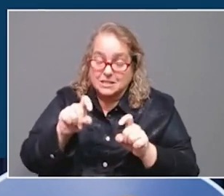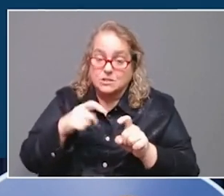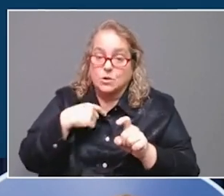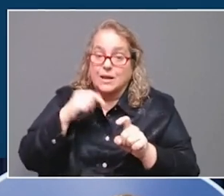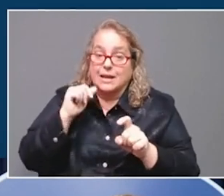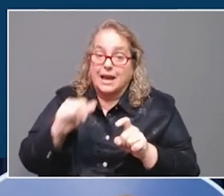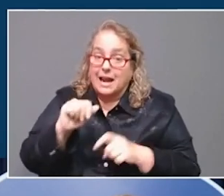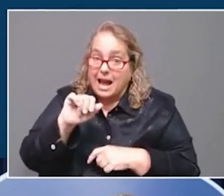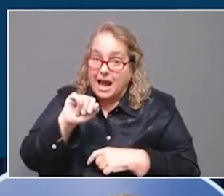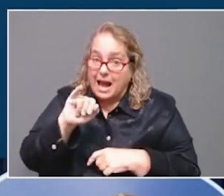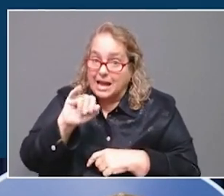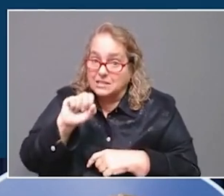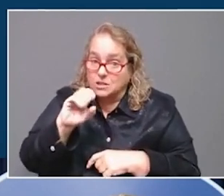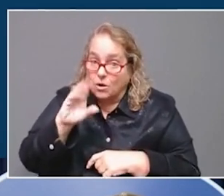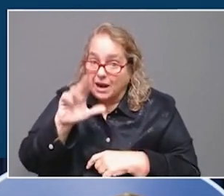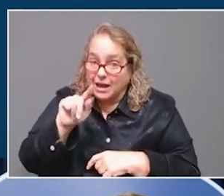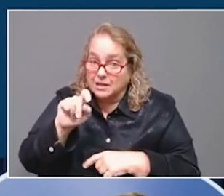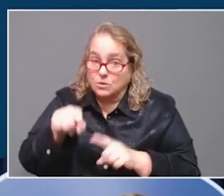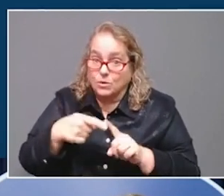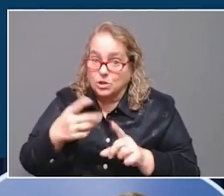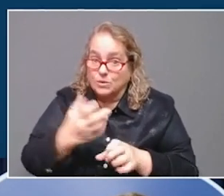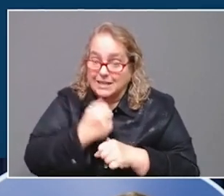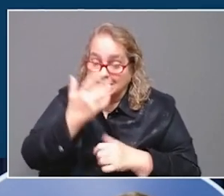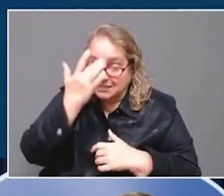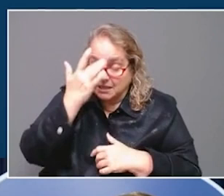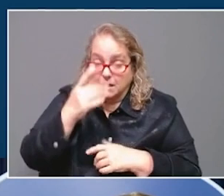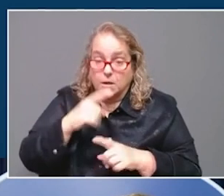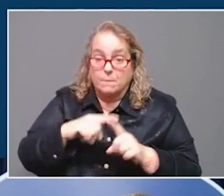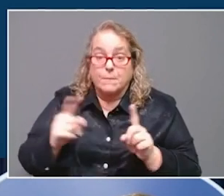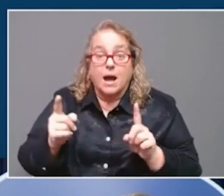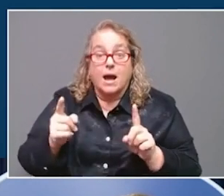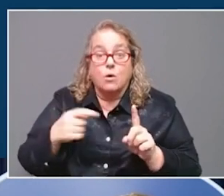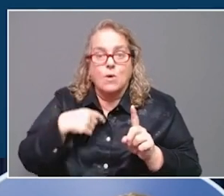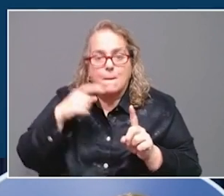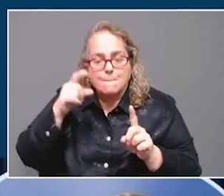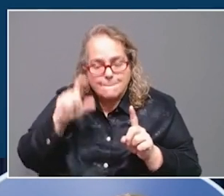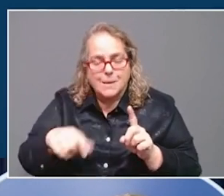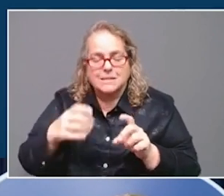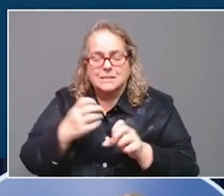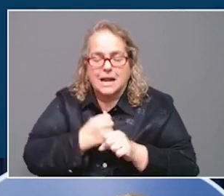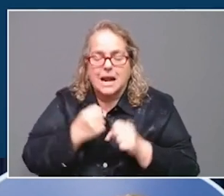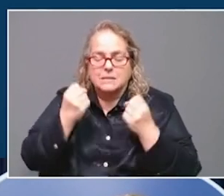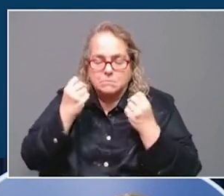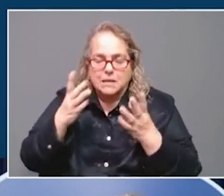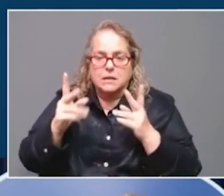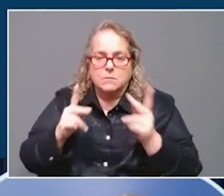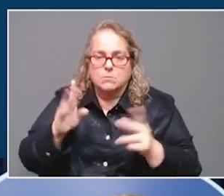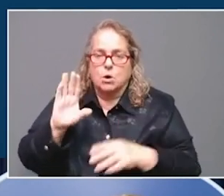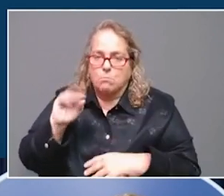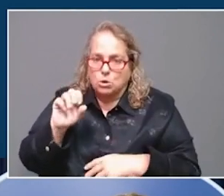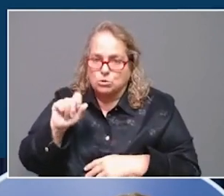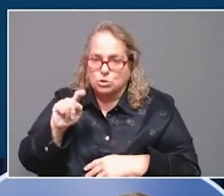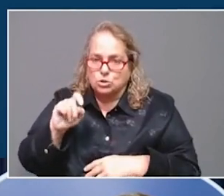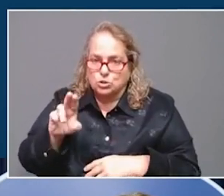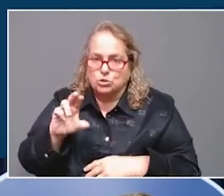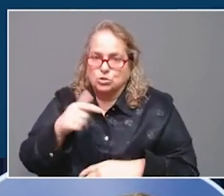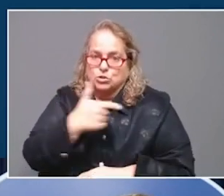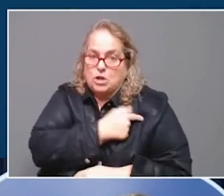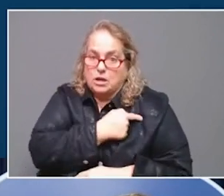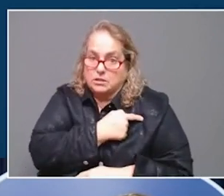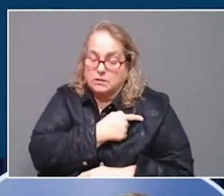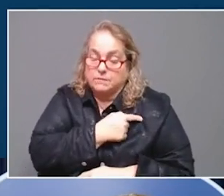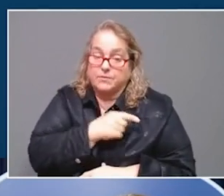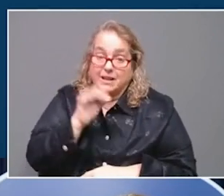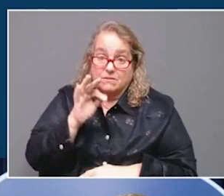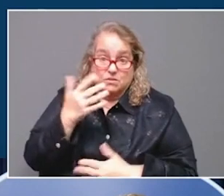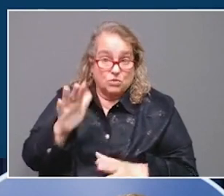it, but we absolutely have to get as many people boosted with that booster shot as possible. If it's been six months